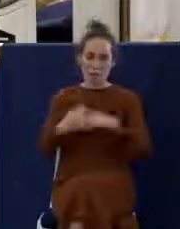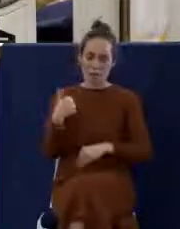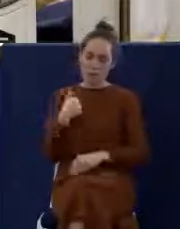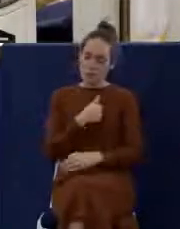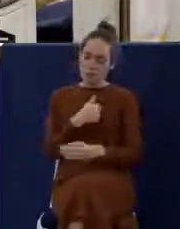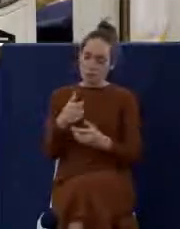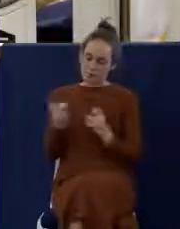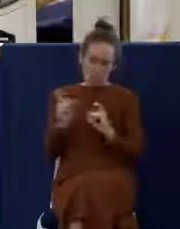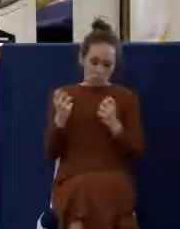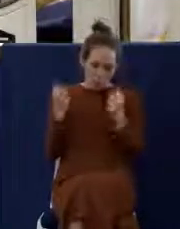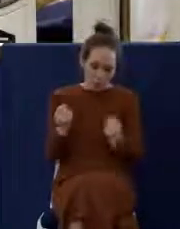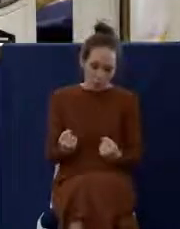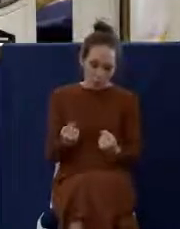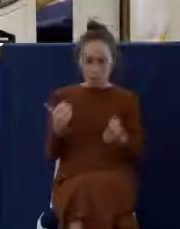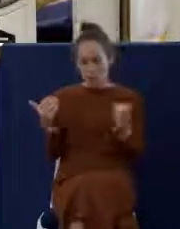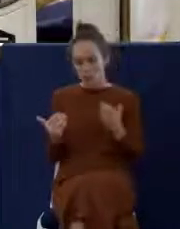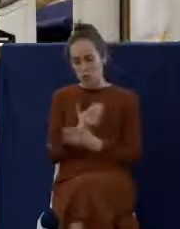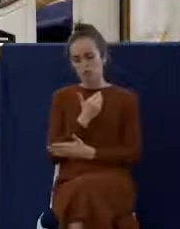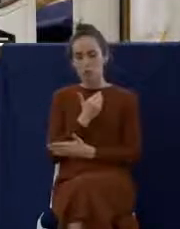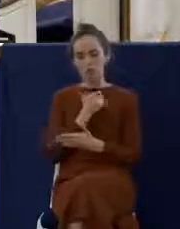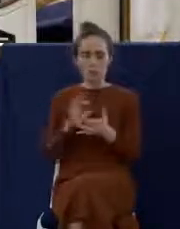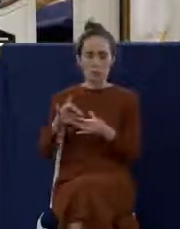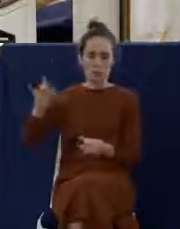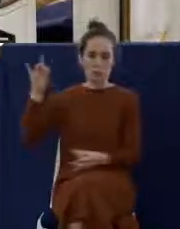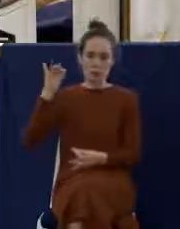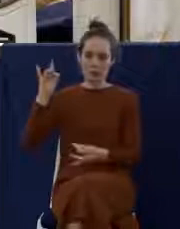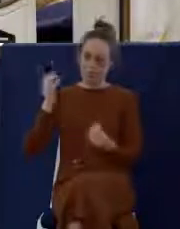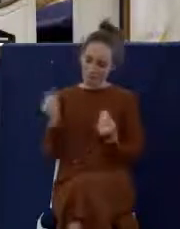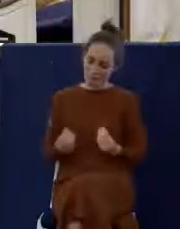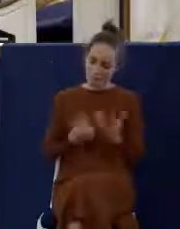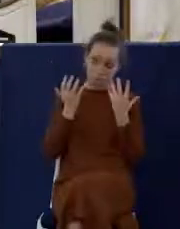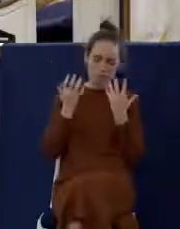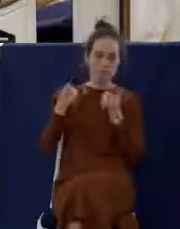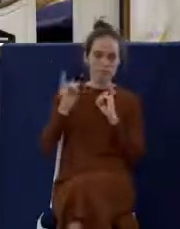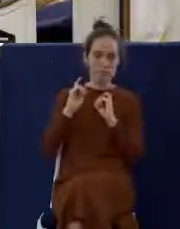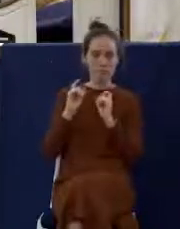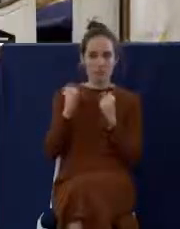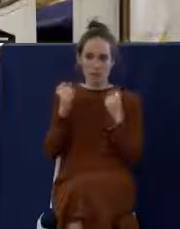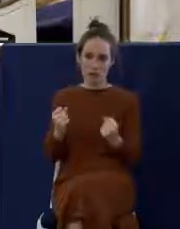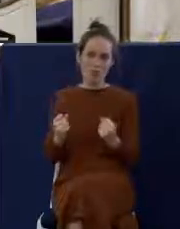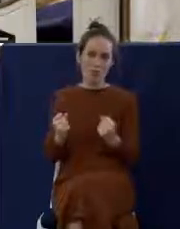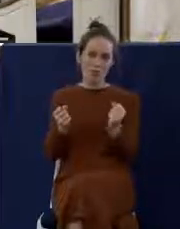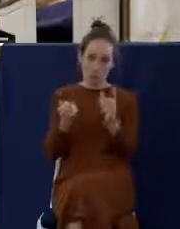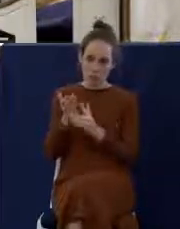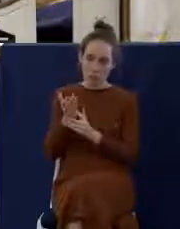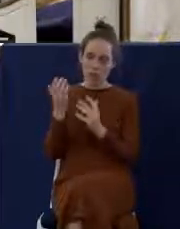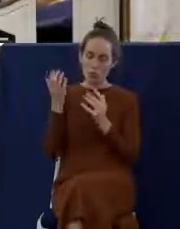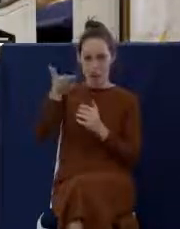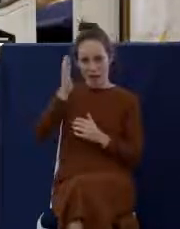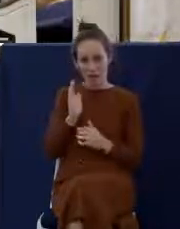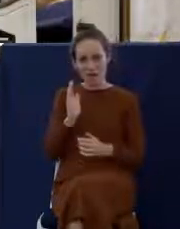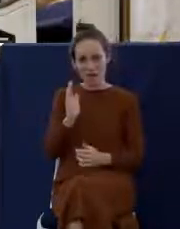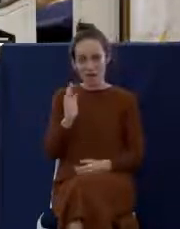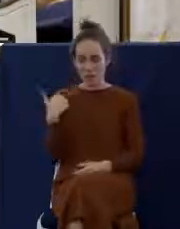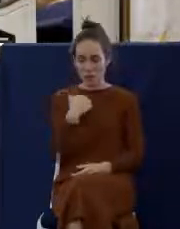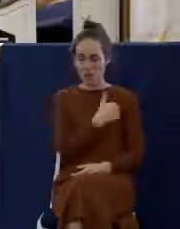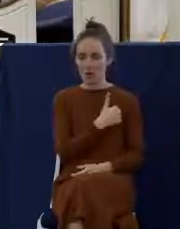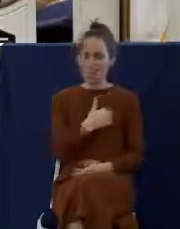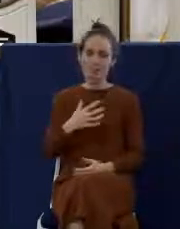spiritually. We are infused with strength from the grace of Almighty God. We're blessed in that sense.